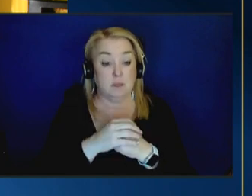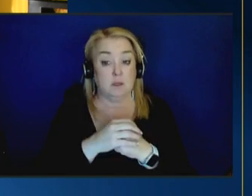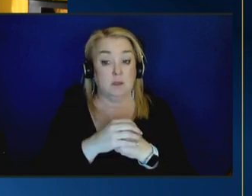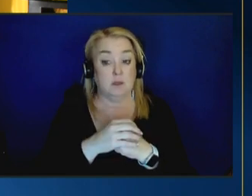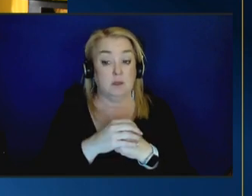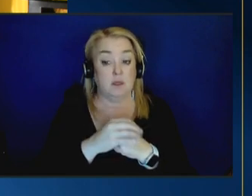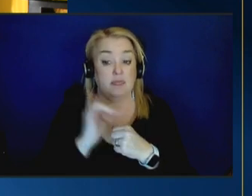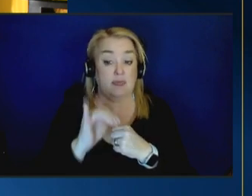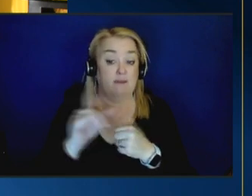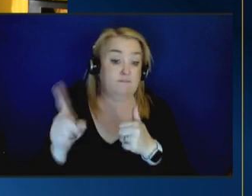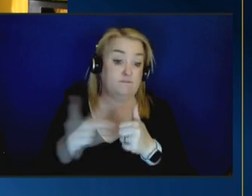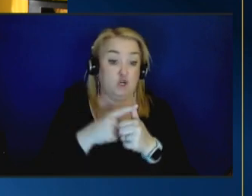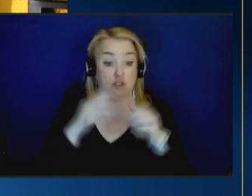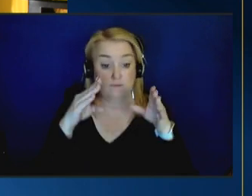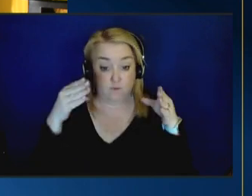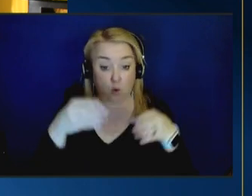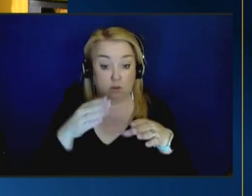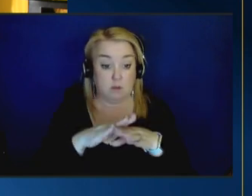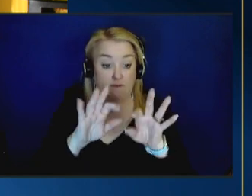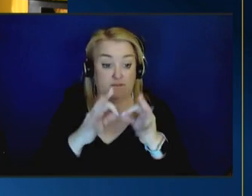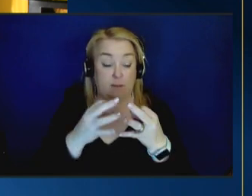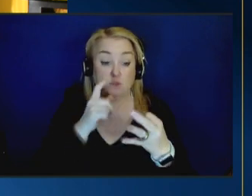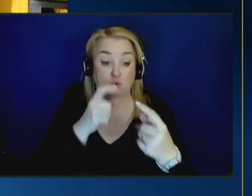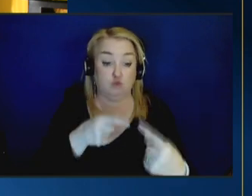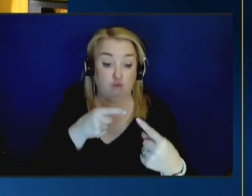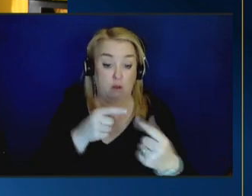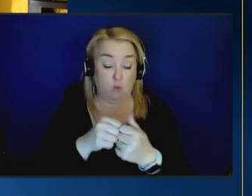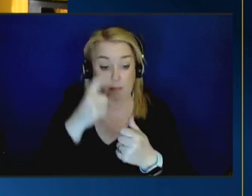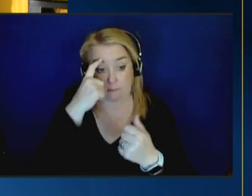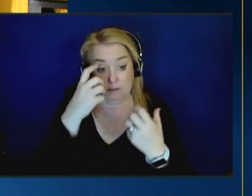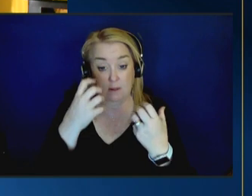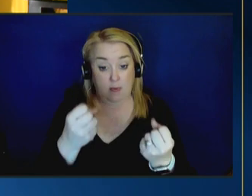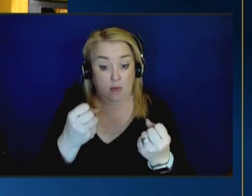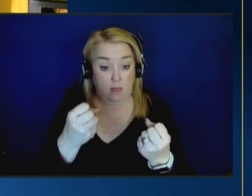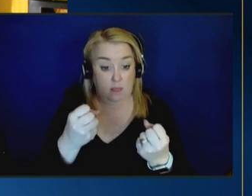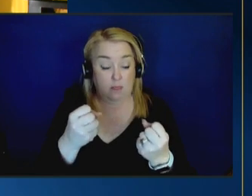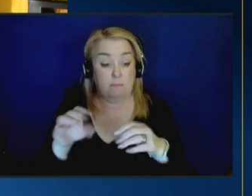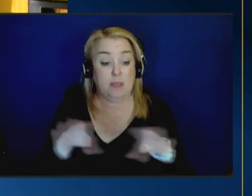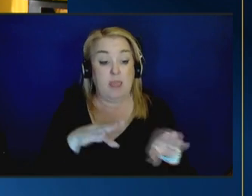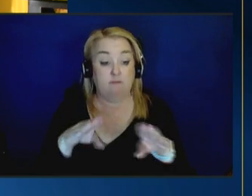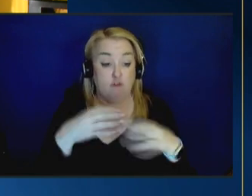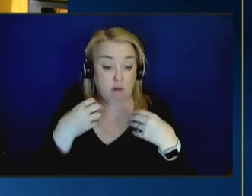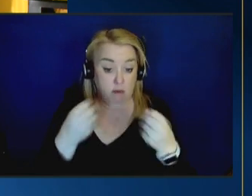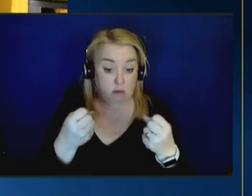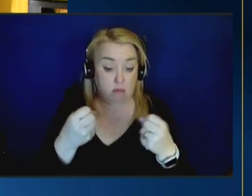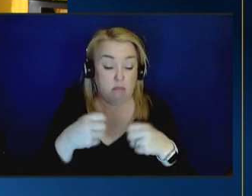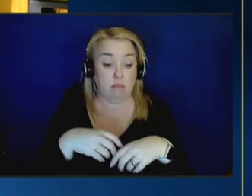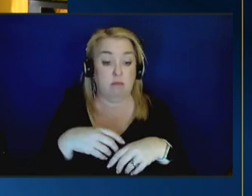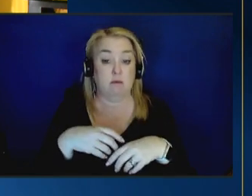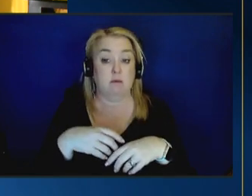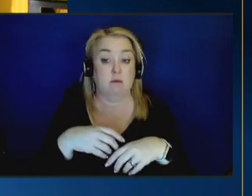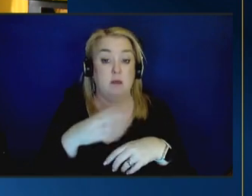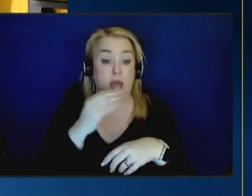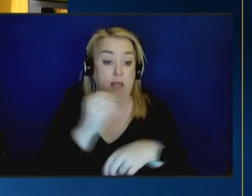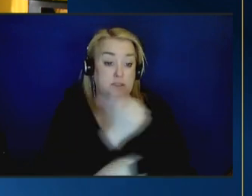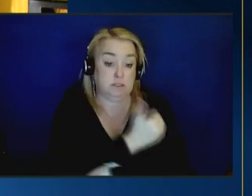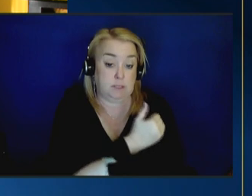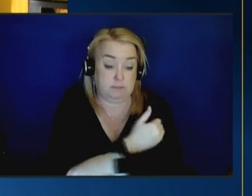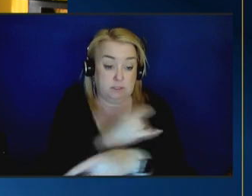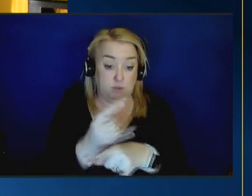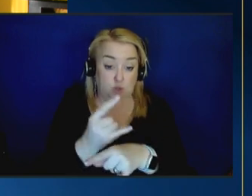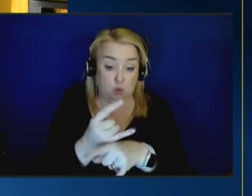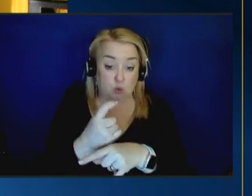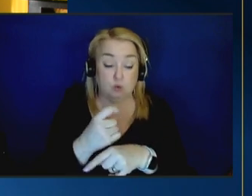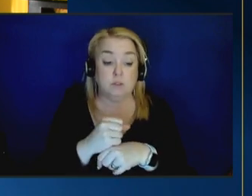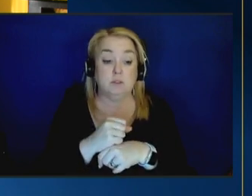focus on families that struggle with mental health issues behavioral health issues um and substance abuse i think there's a real